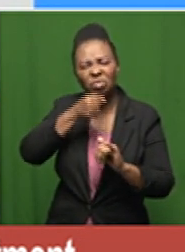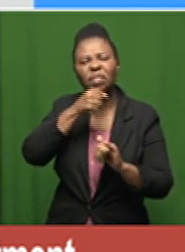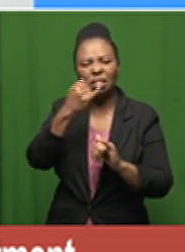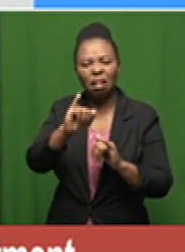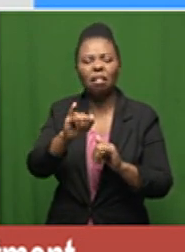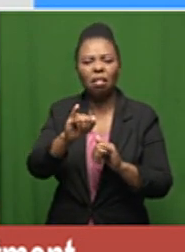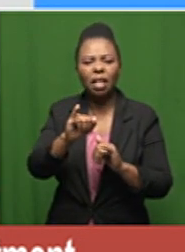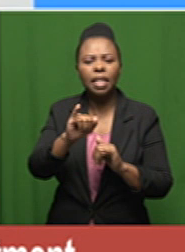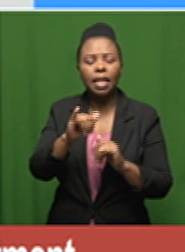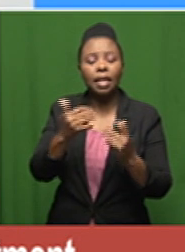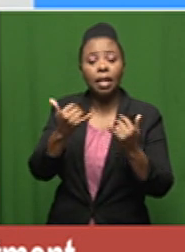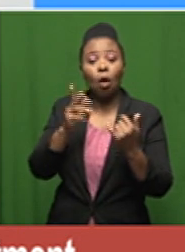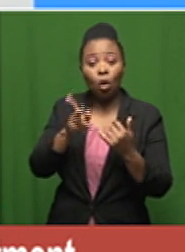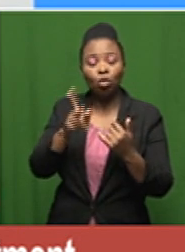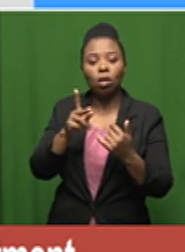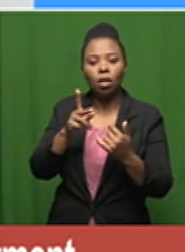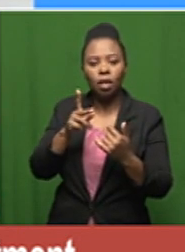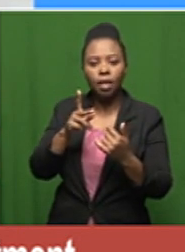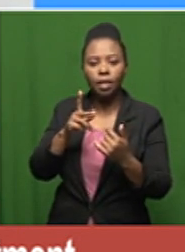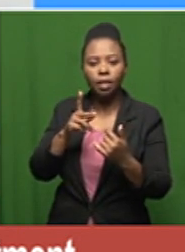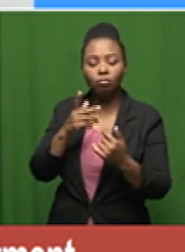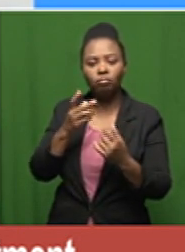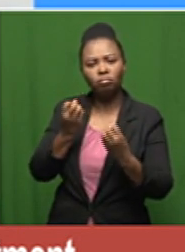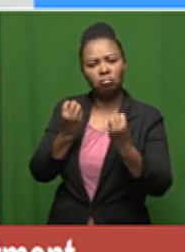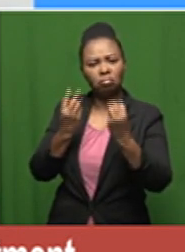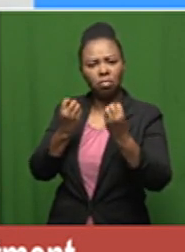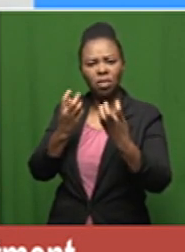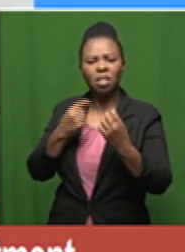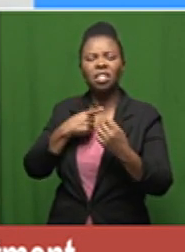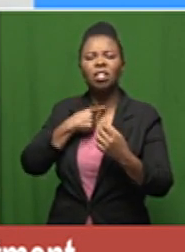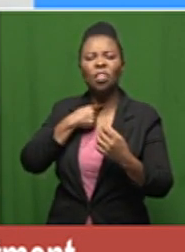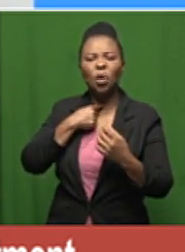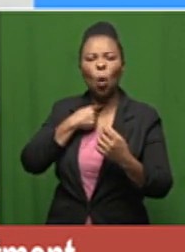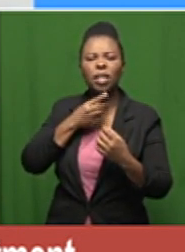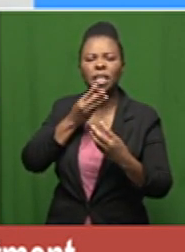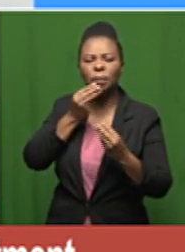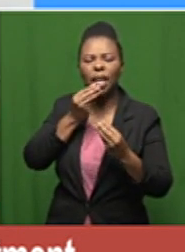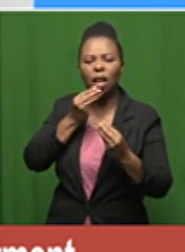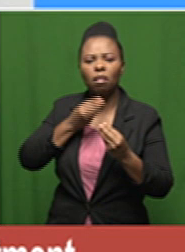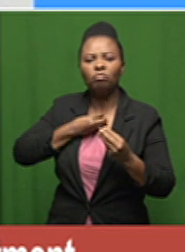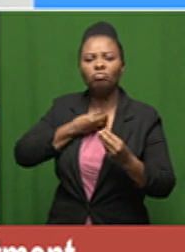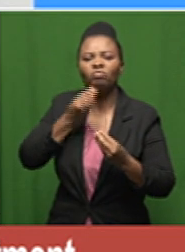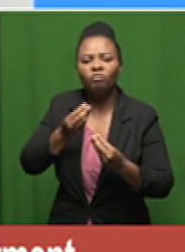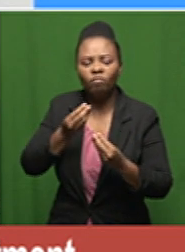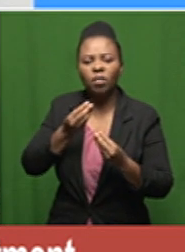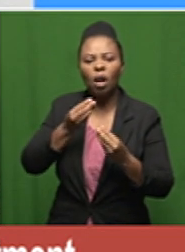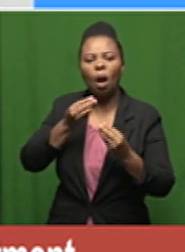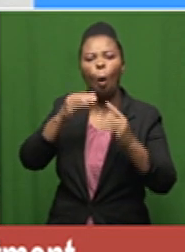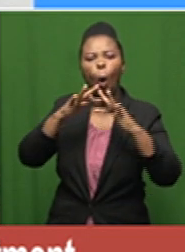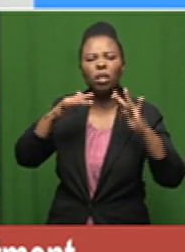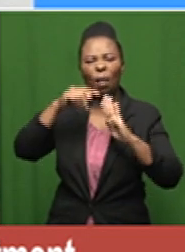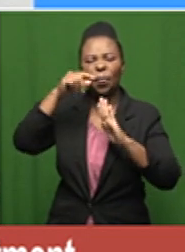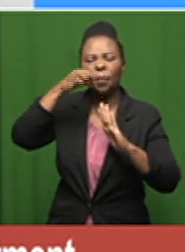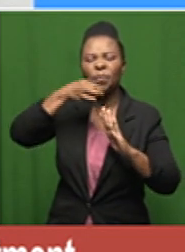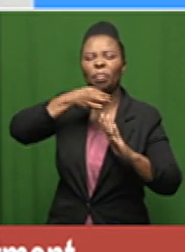to you the the the exertion of it is taking a strain on my throat i'm constantly drinking water because